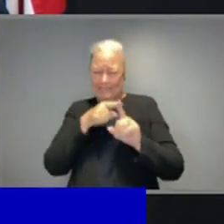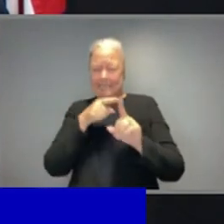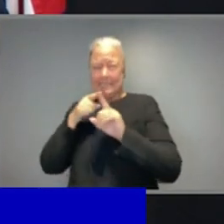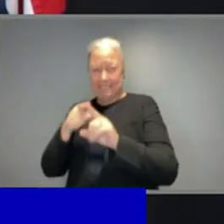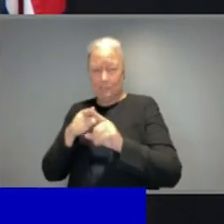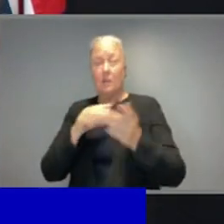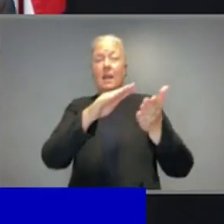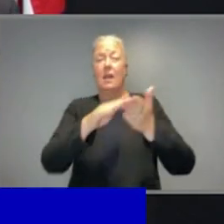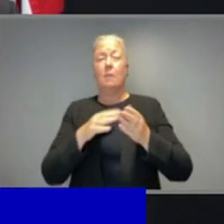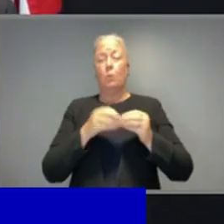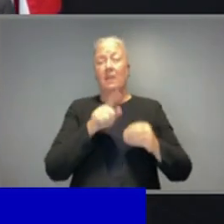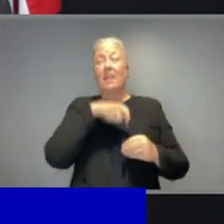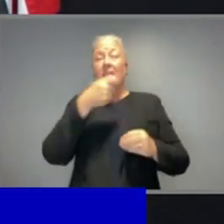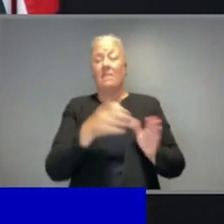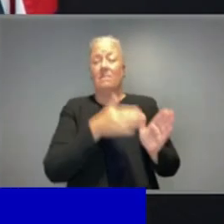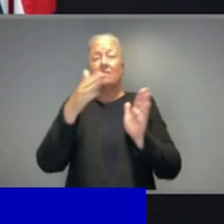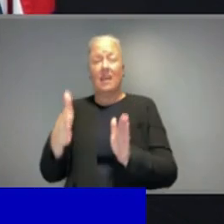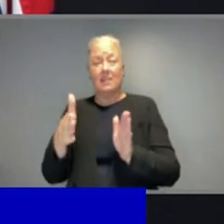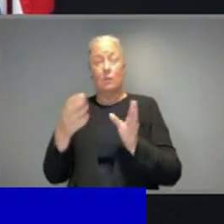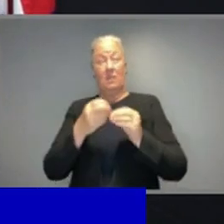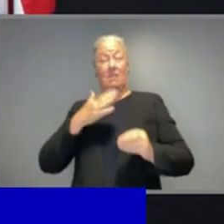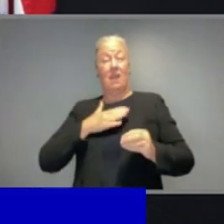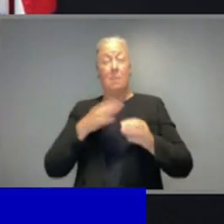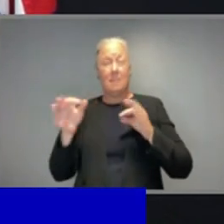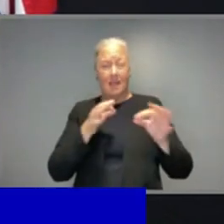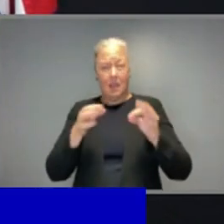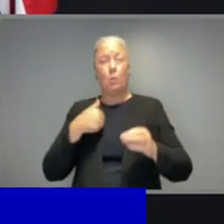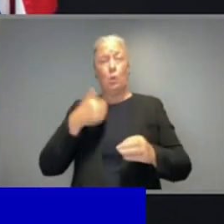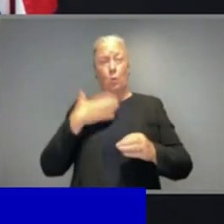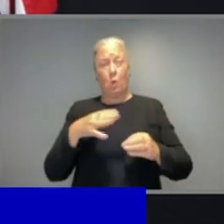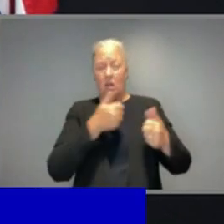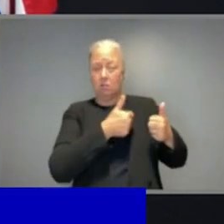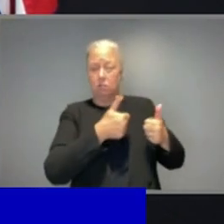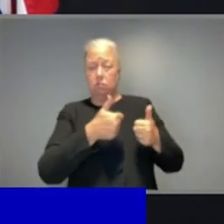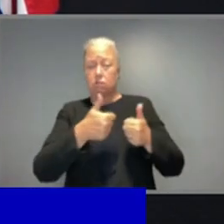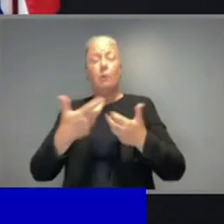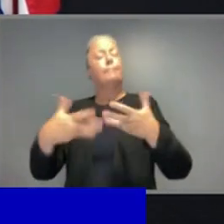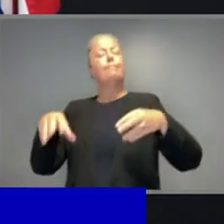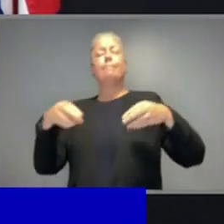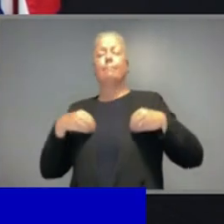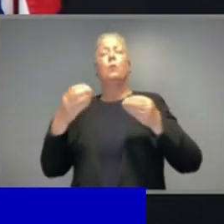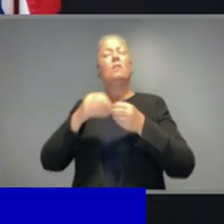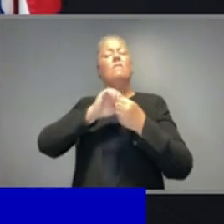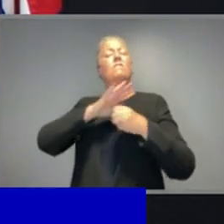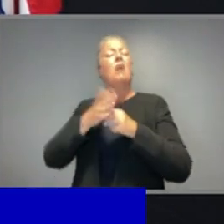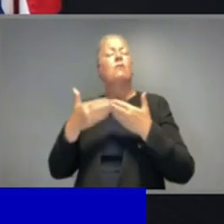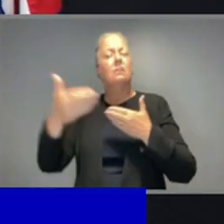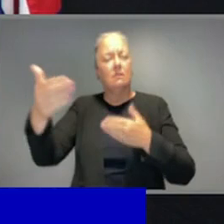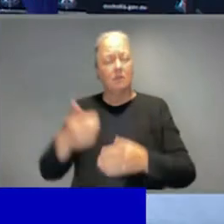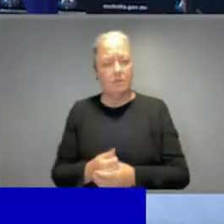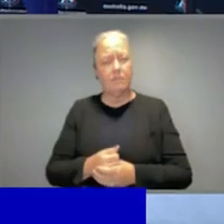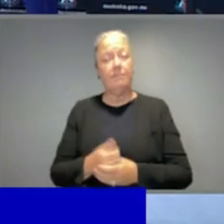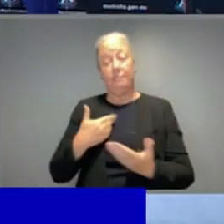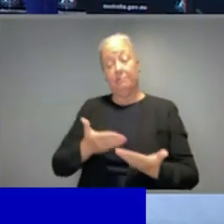national plan to get Australia in a position where we are living with the virus. So I'll hand over to Professor McVernon, to you Jodie,